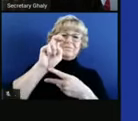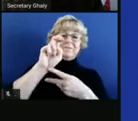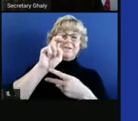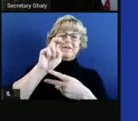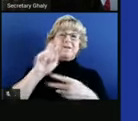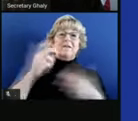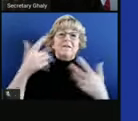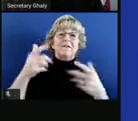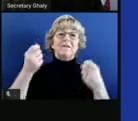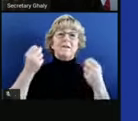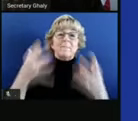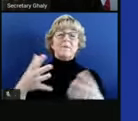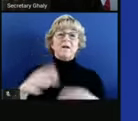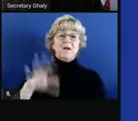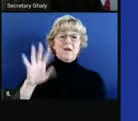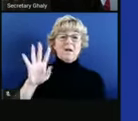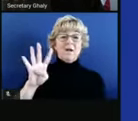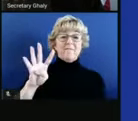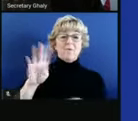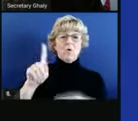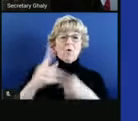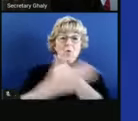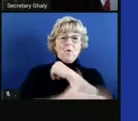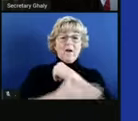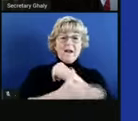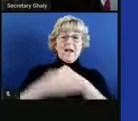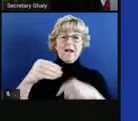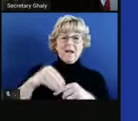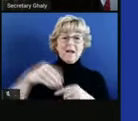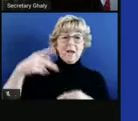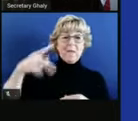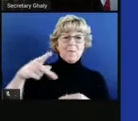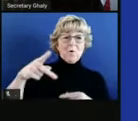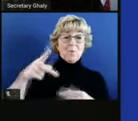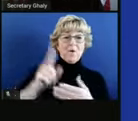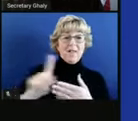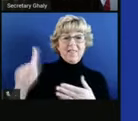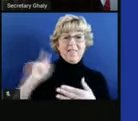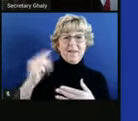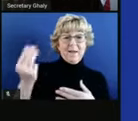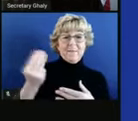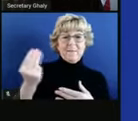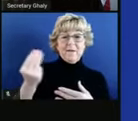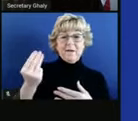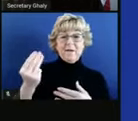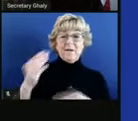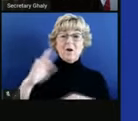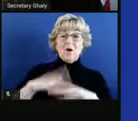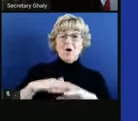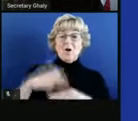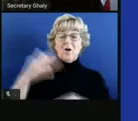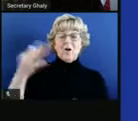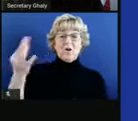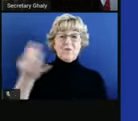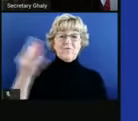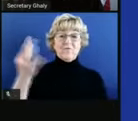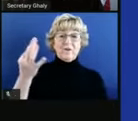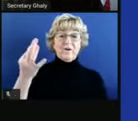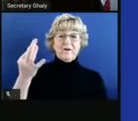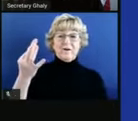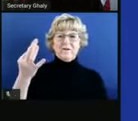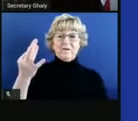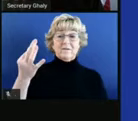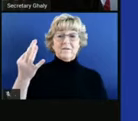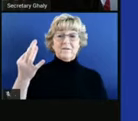a large number, 41 counties in purple as of last Monday. On Friday, we reported that we